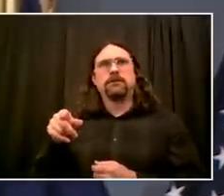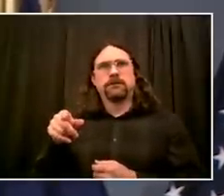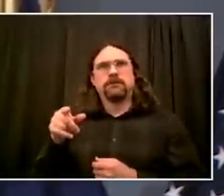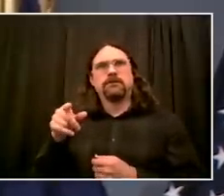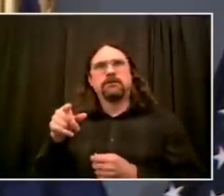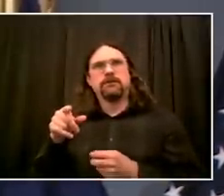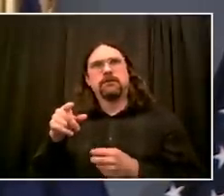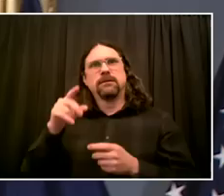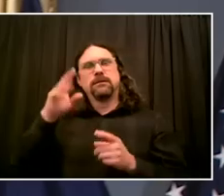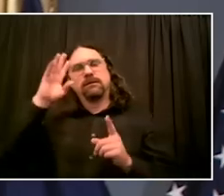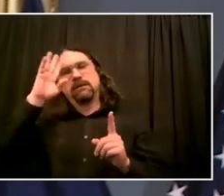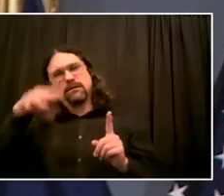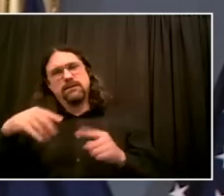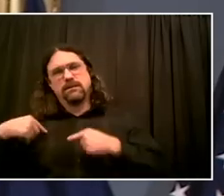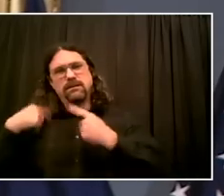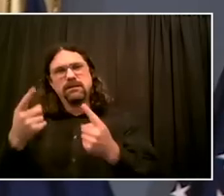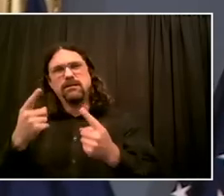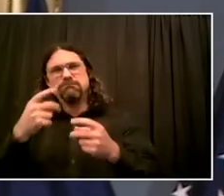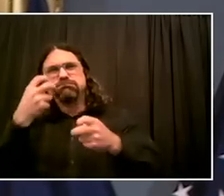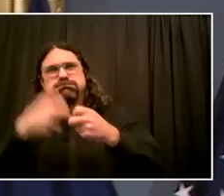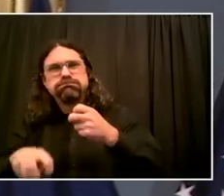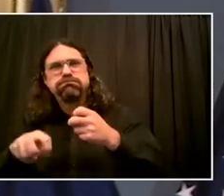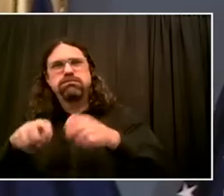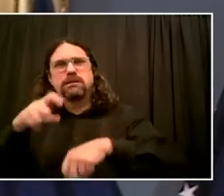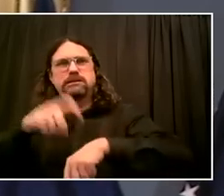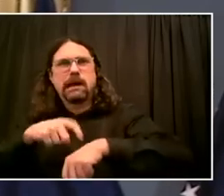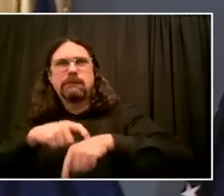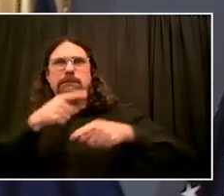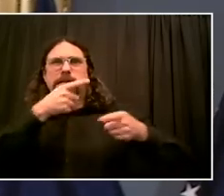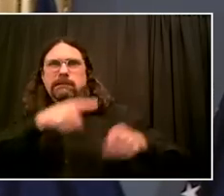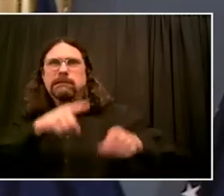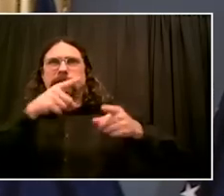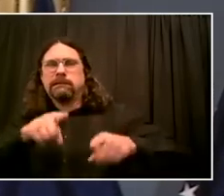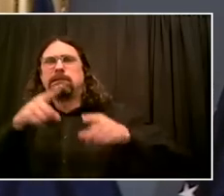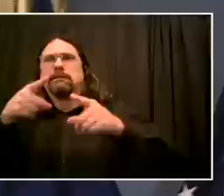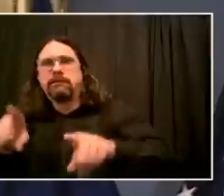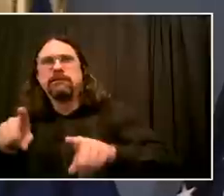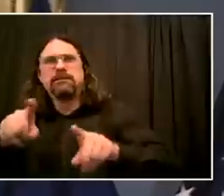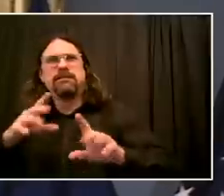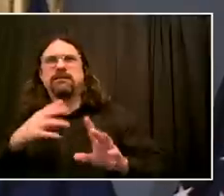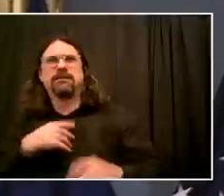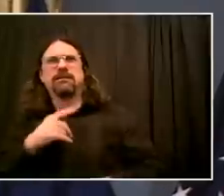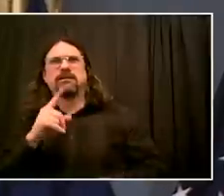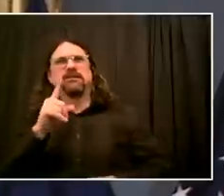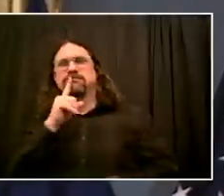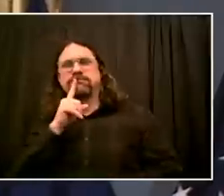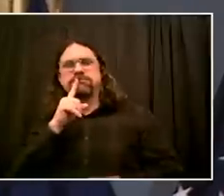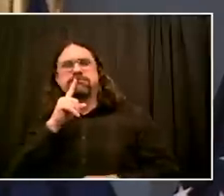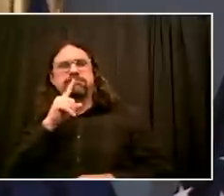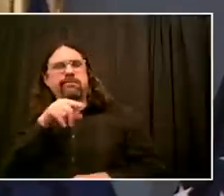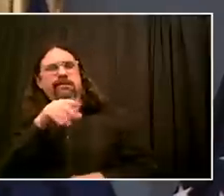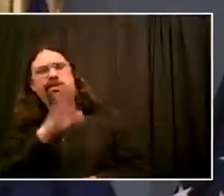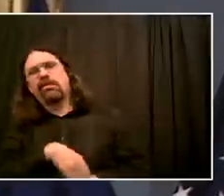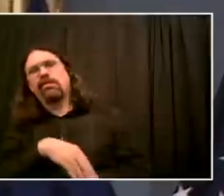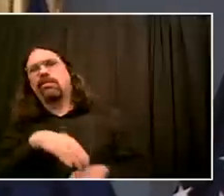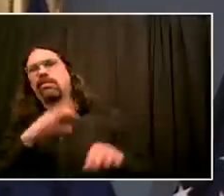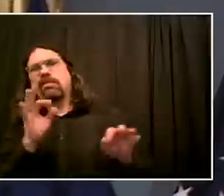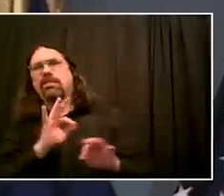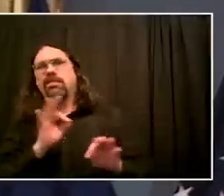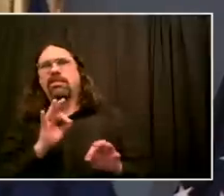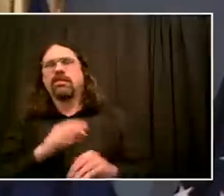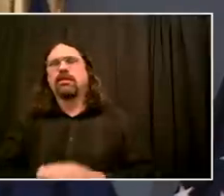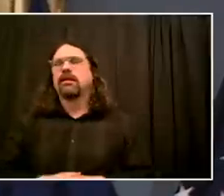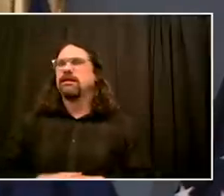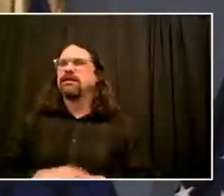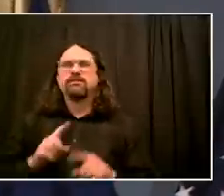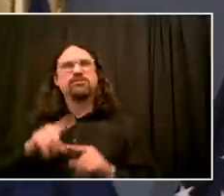who were there to peacefully protest, they were expressing an anger of frustration about things that have not changed and